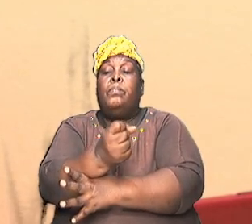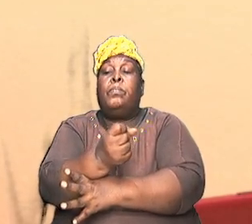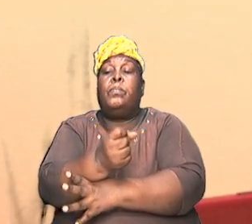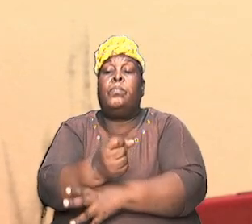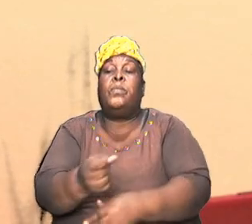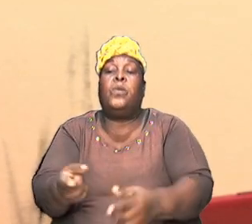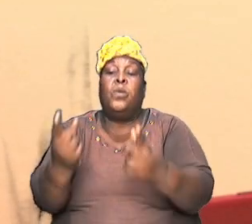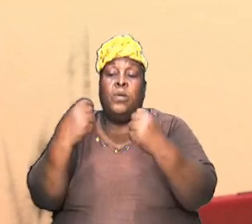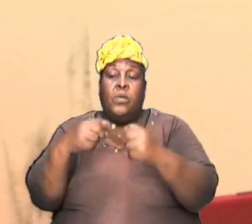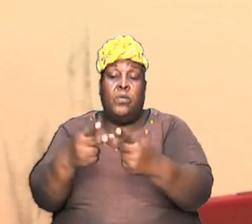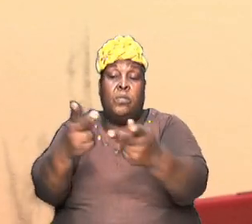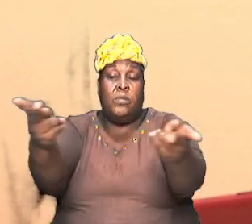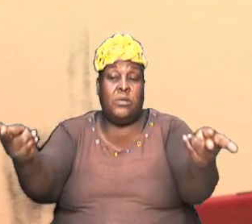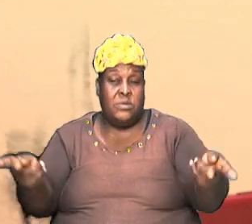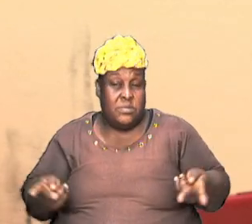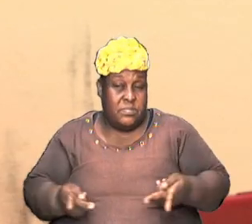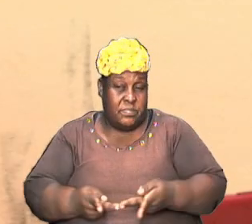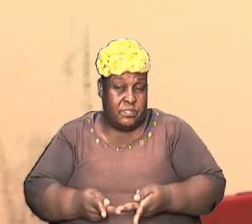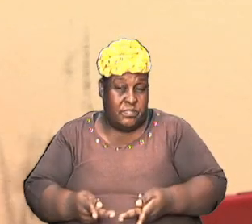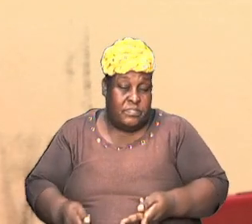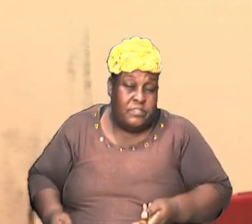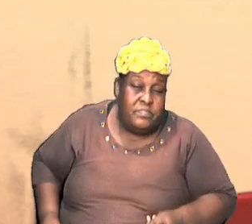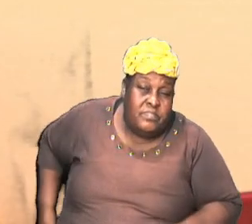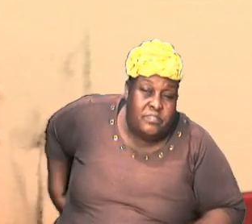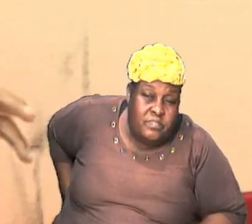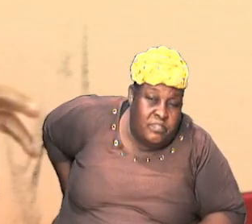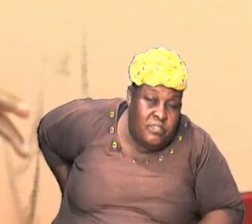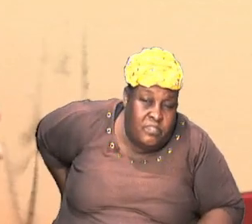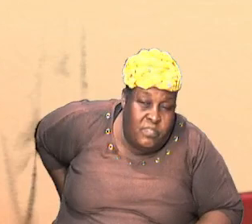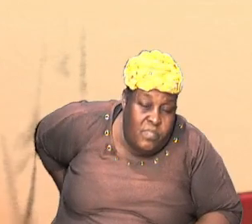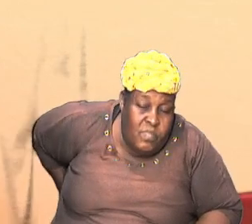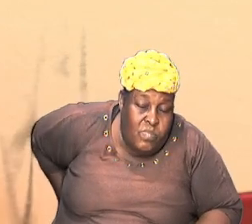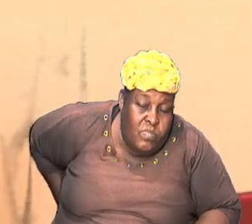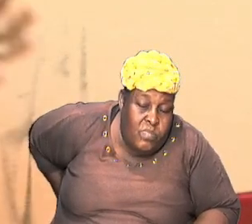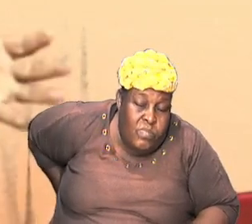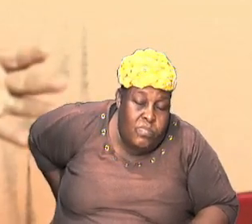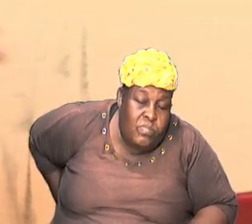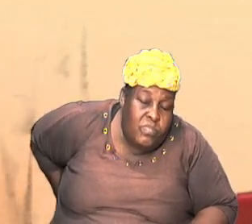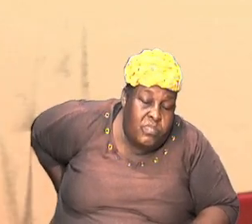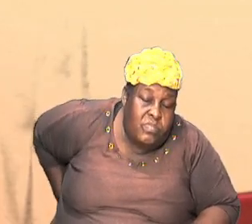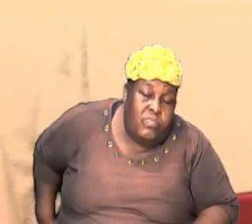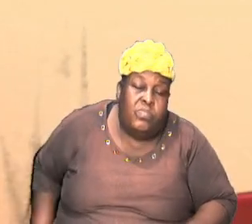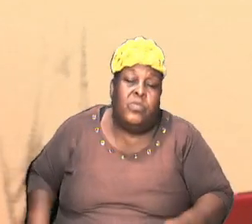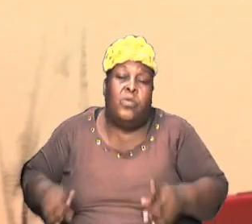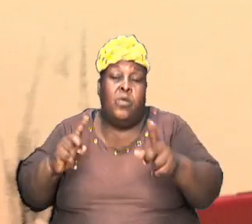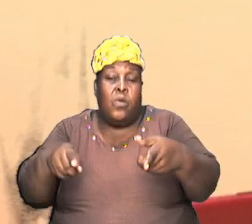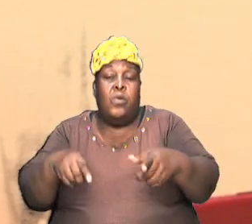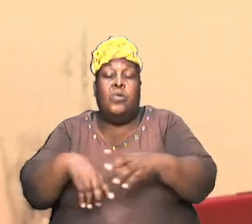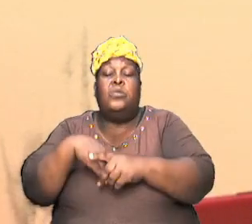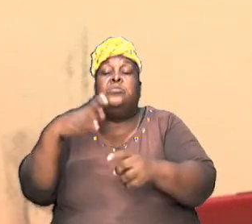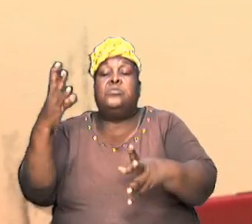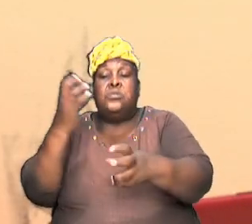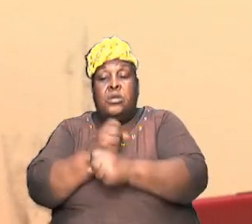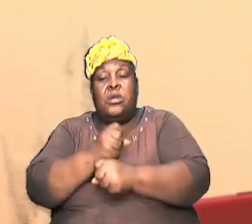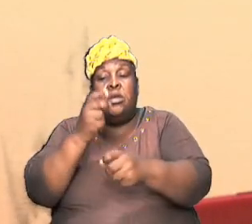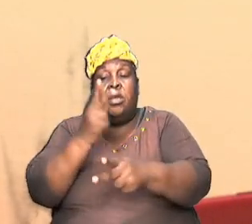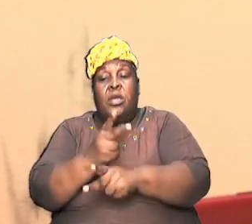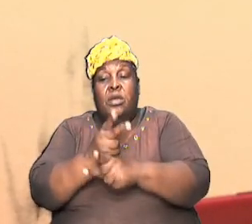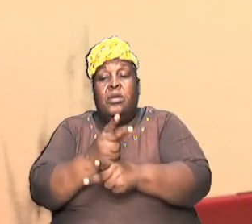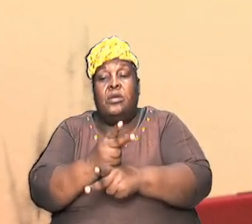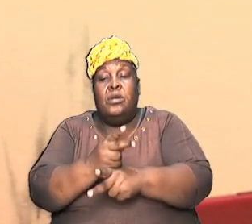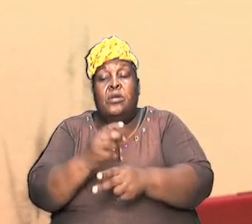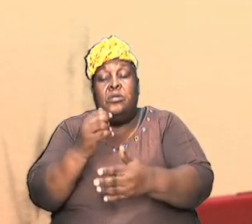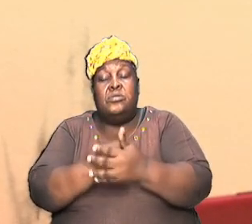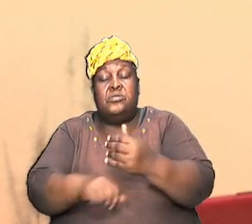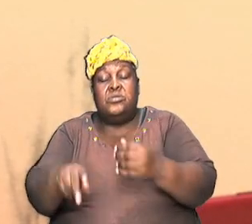come to a particular place and when he went out to take care of some business some kings